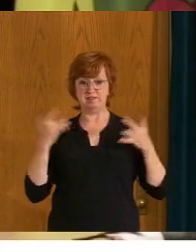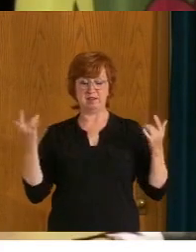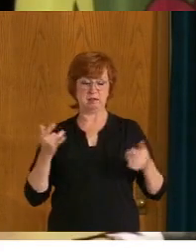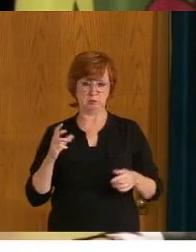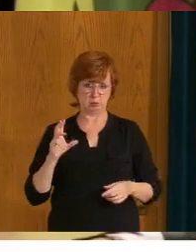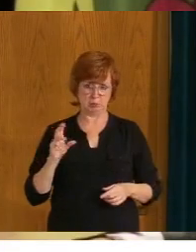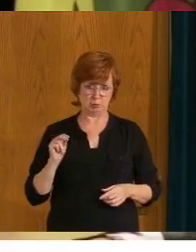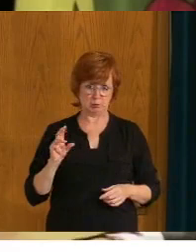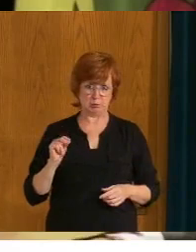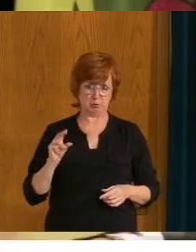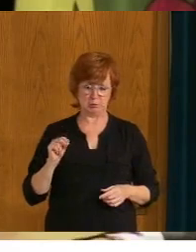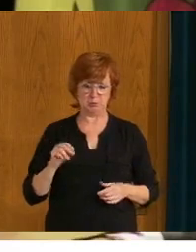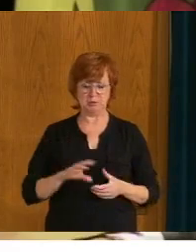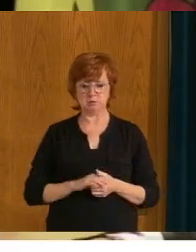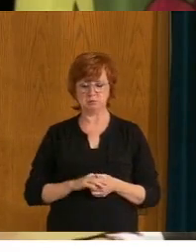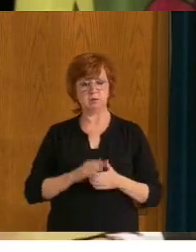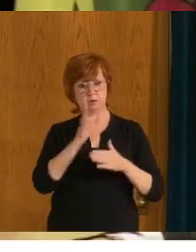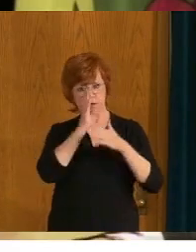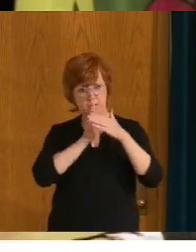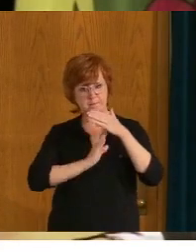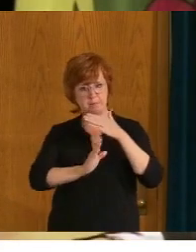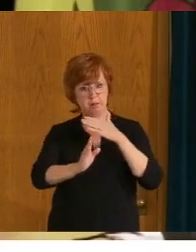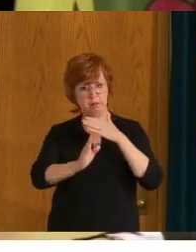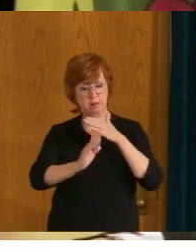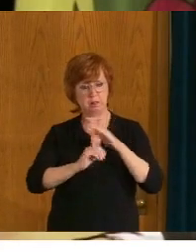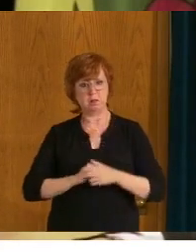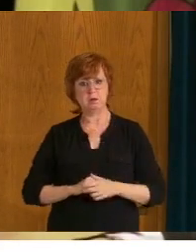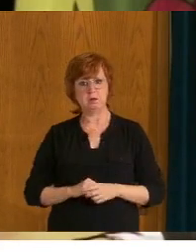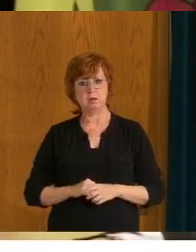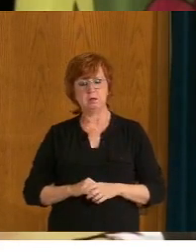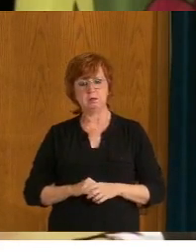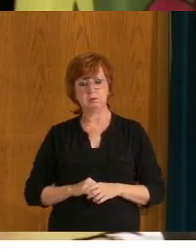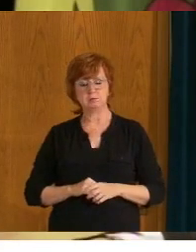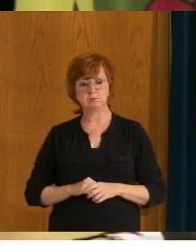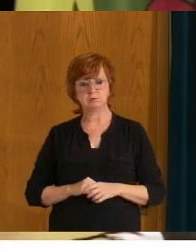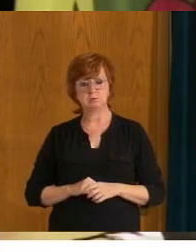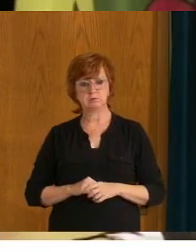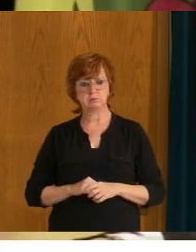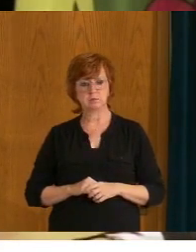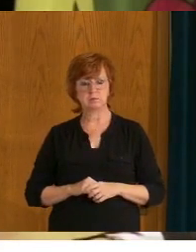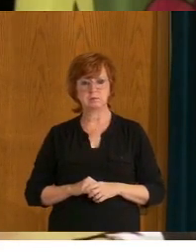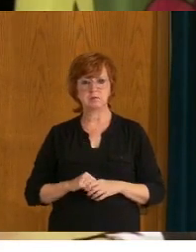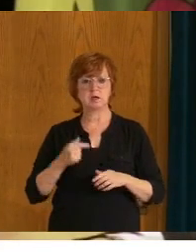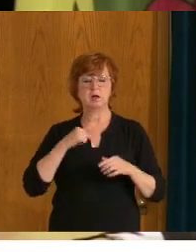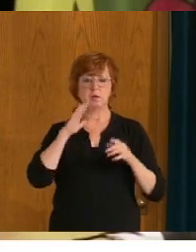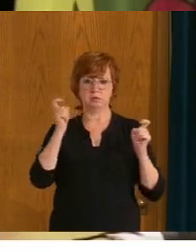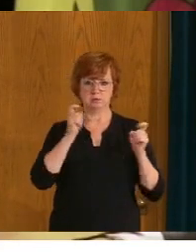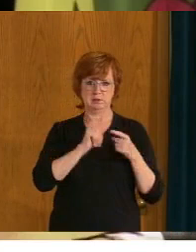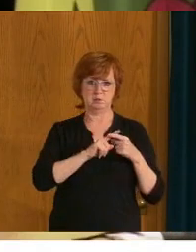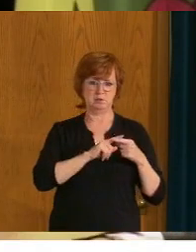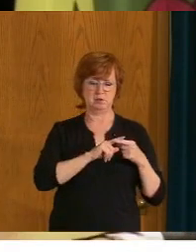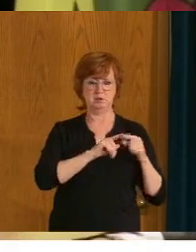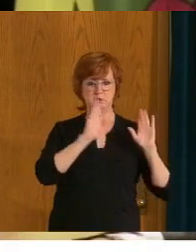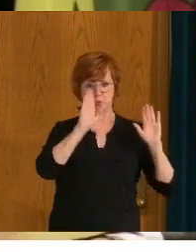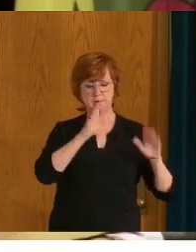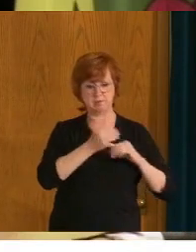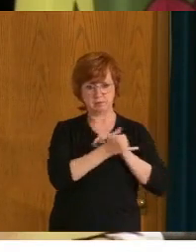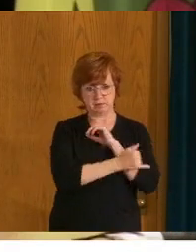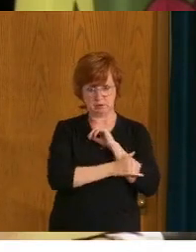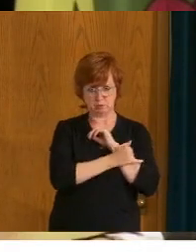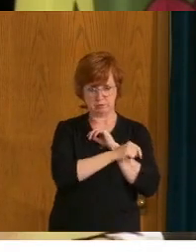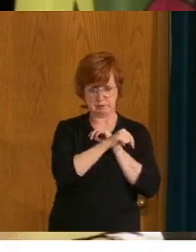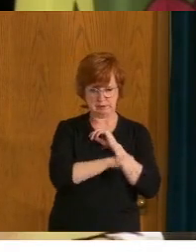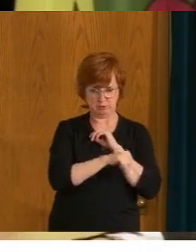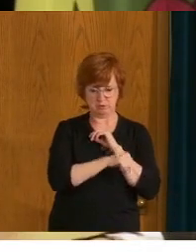will be, uh, you know, I think in addition to celebrating what I believe is a great nation, um, and a great nation with great